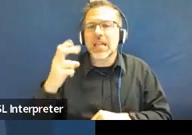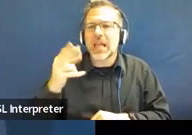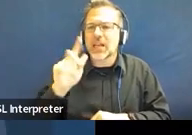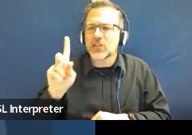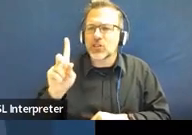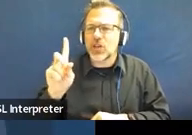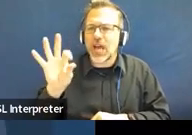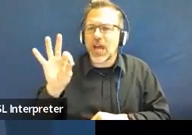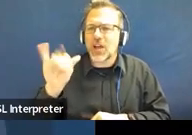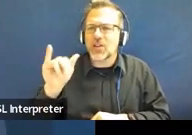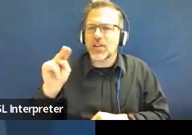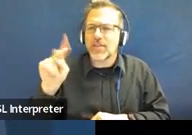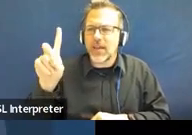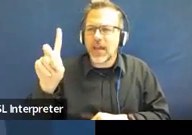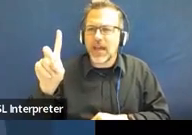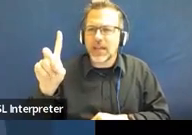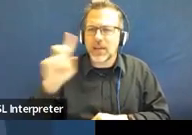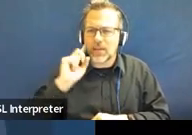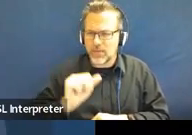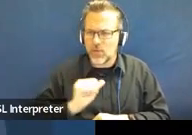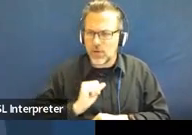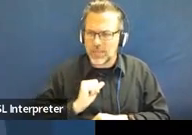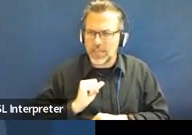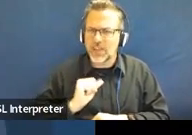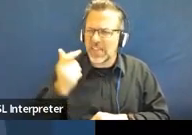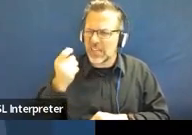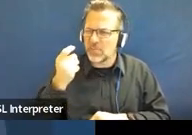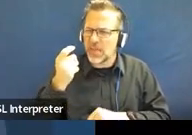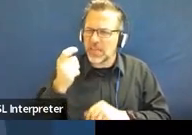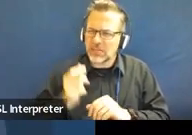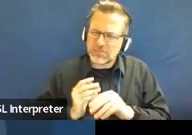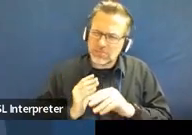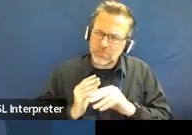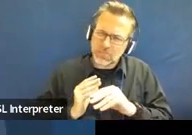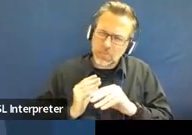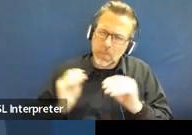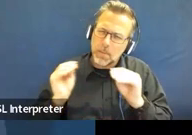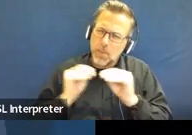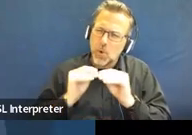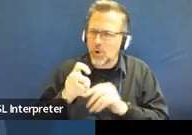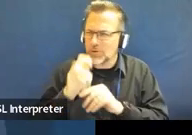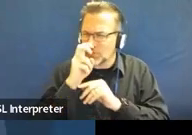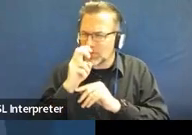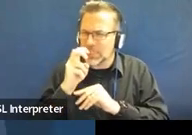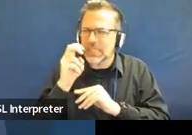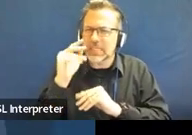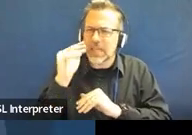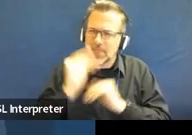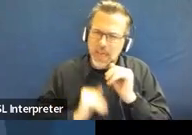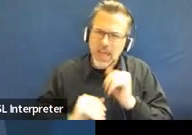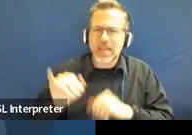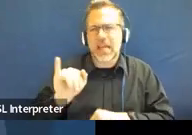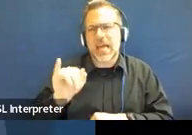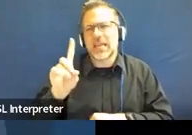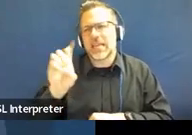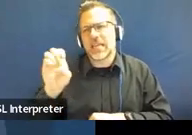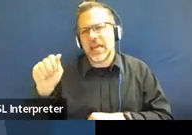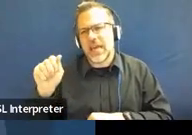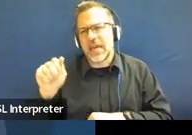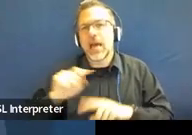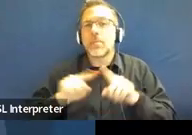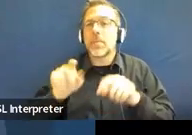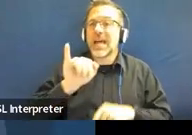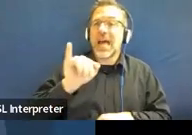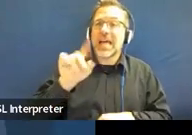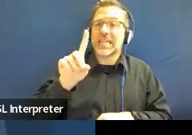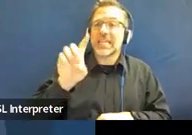different than IDEA. We go above and beyond. But it's important to know that we have to start. That bottom line, sort of,